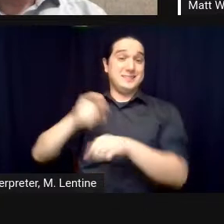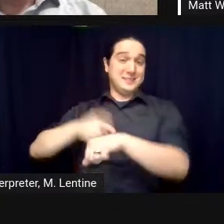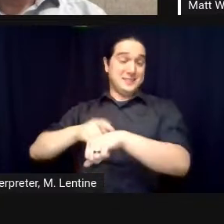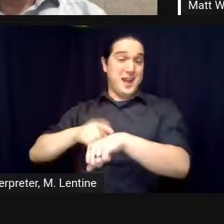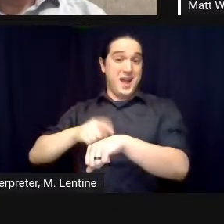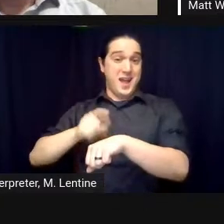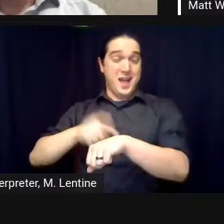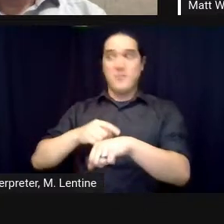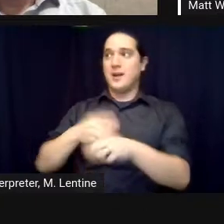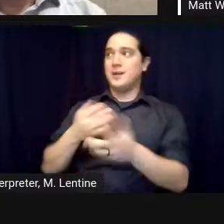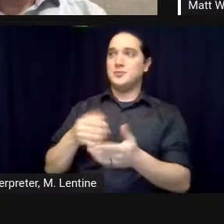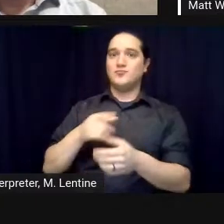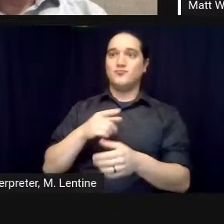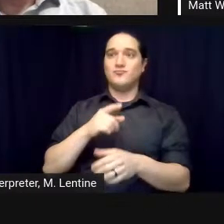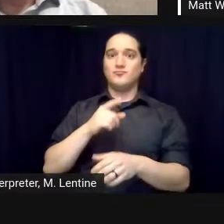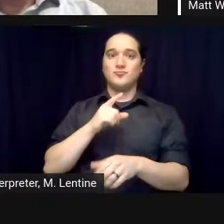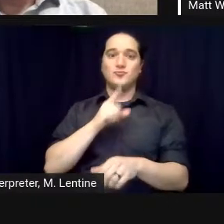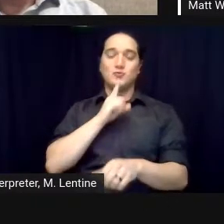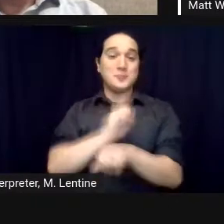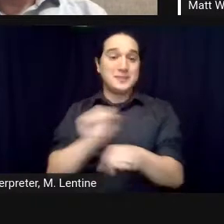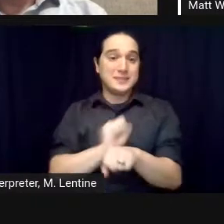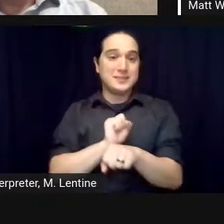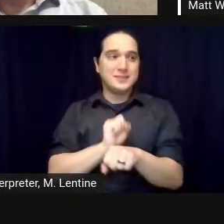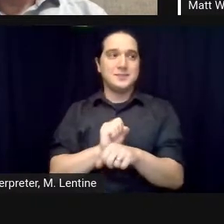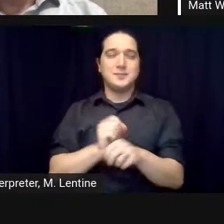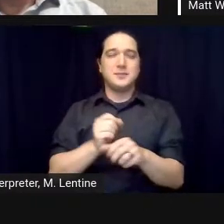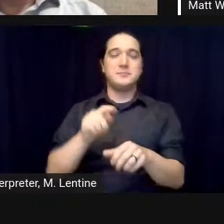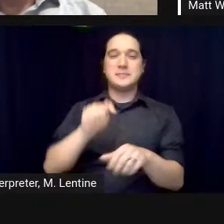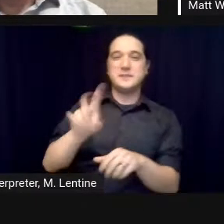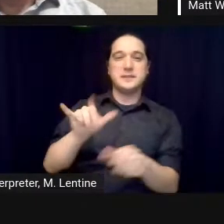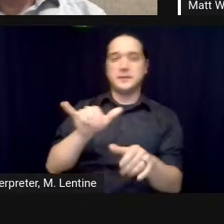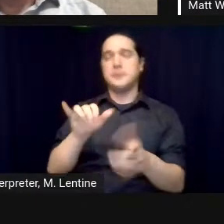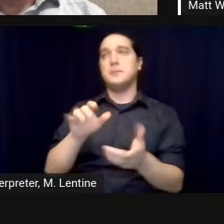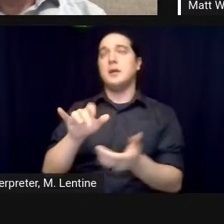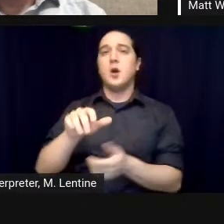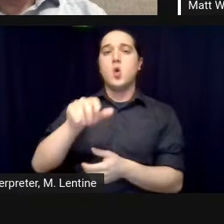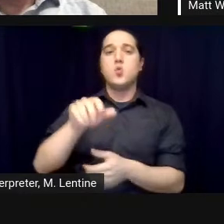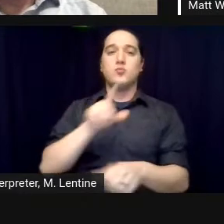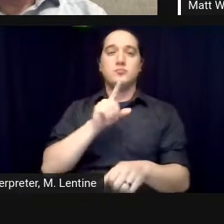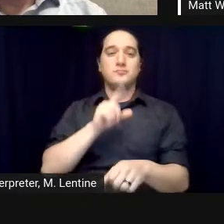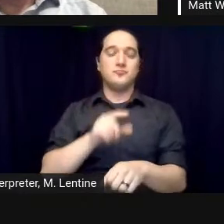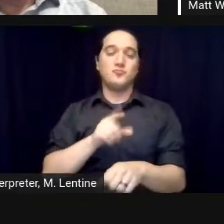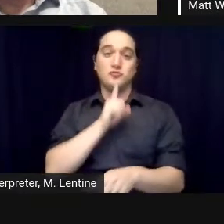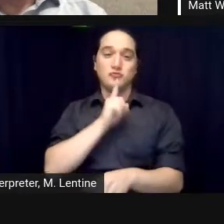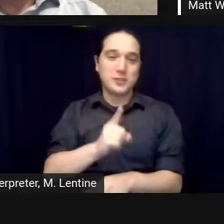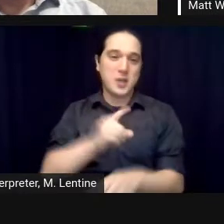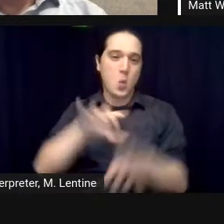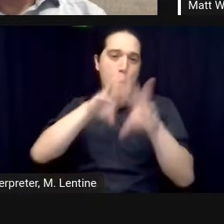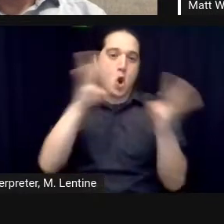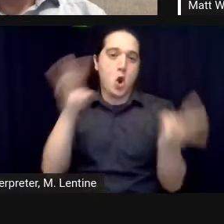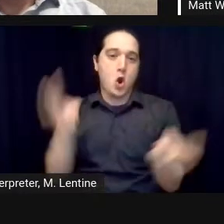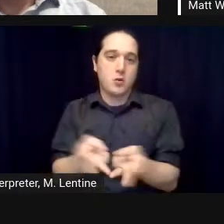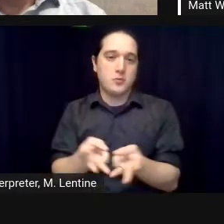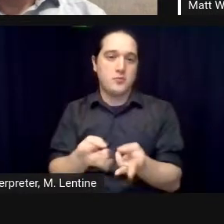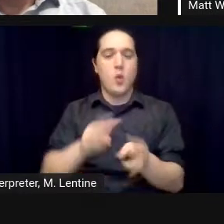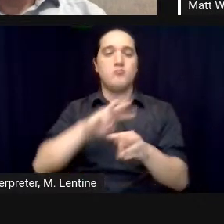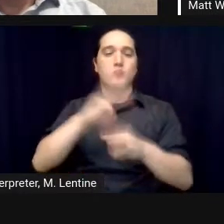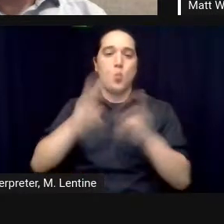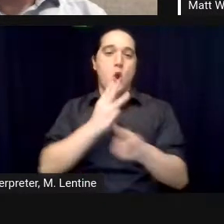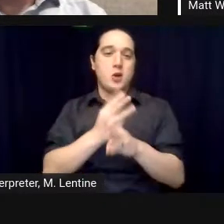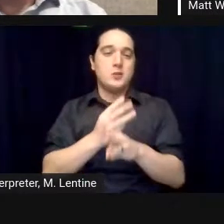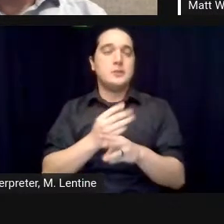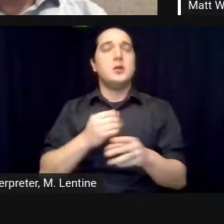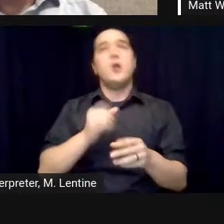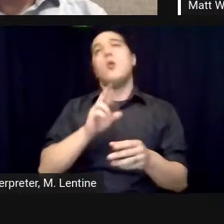i read a new york times headline that when the real world launches they said it was mtv's answer to biosphere 2 and there's always been